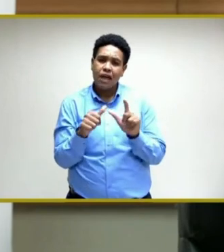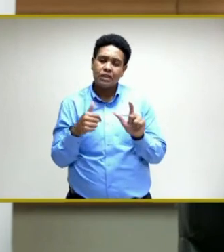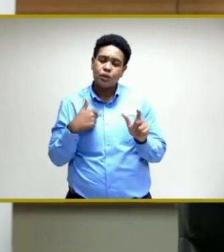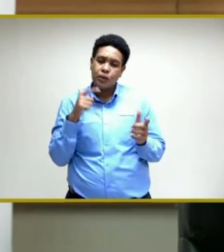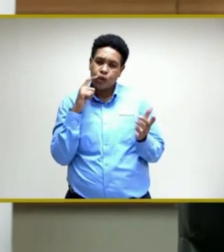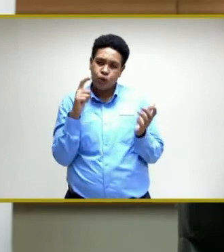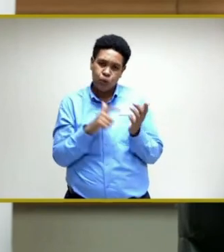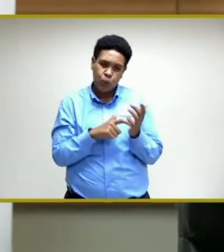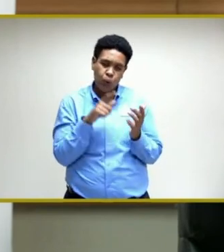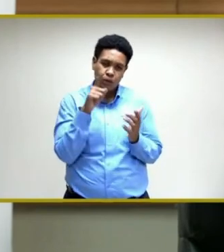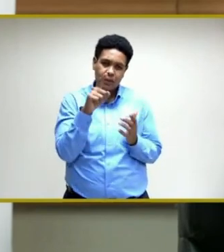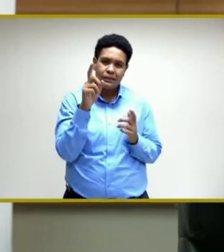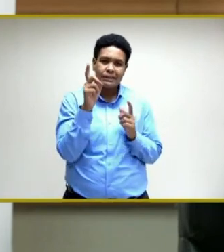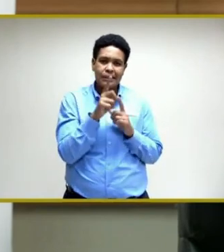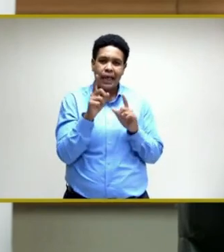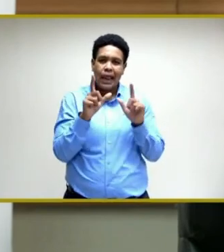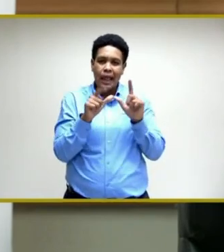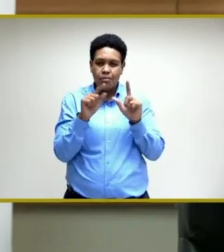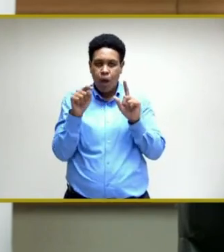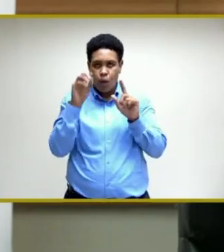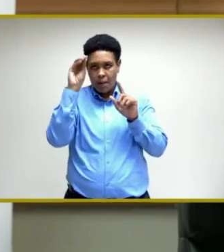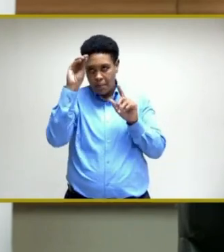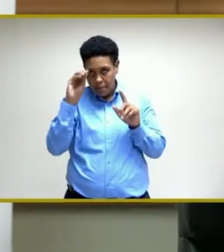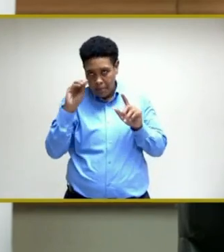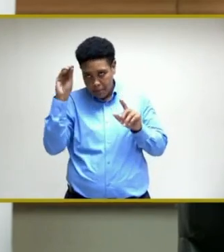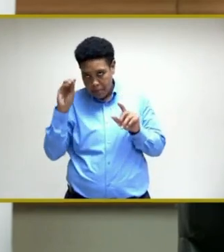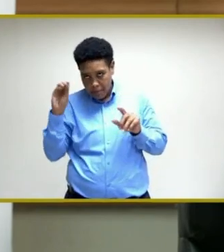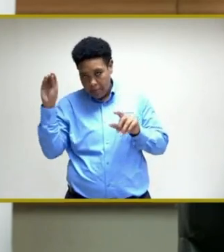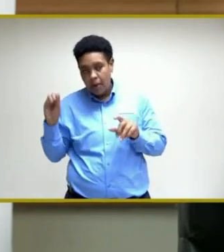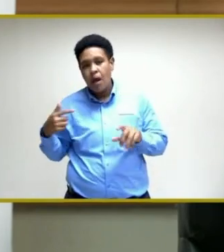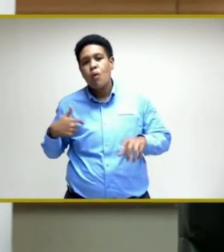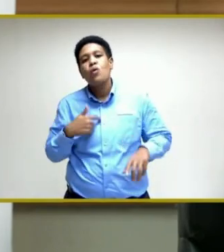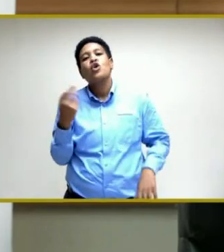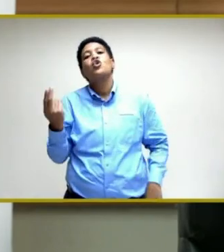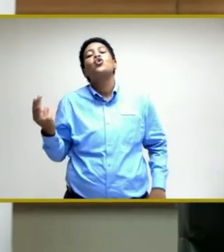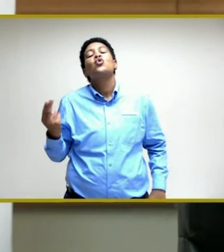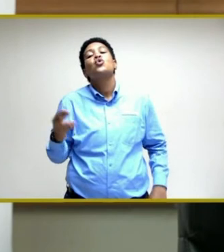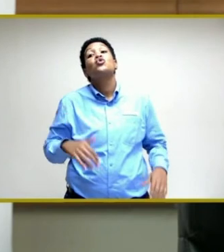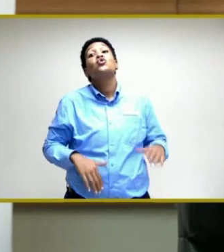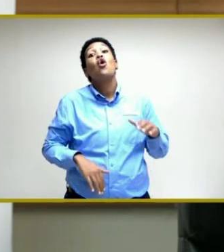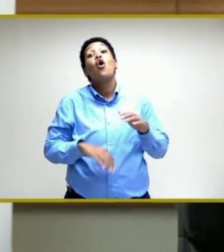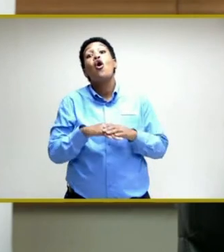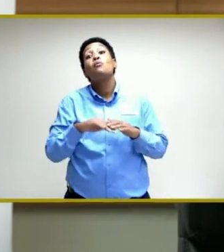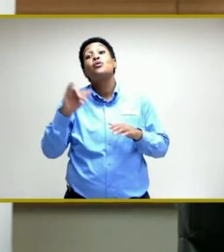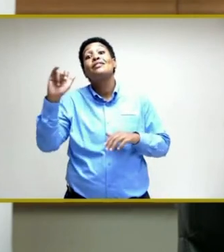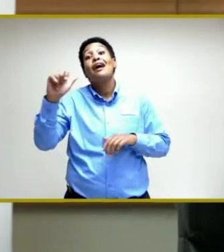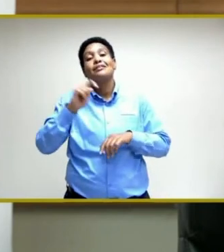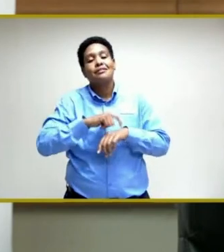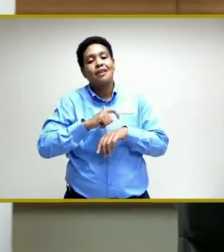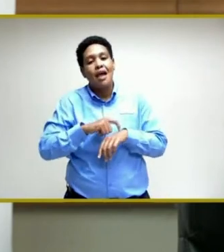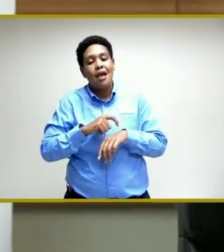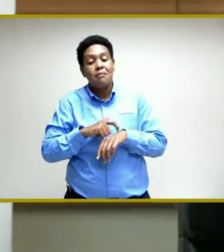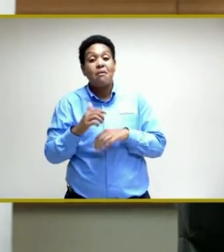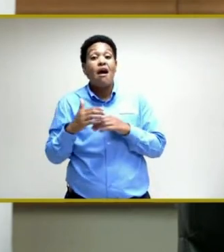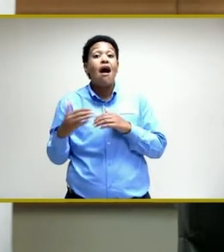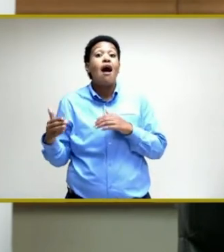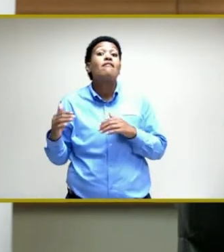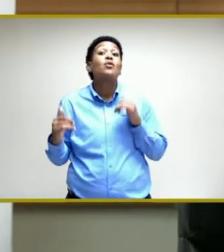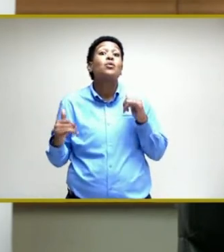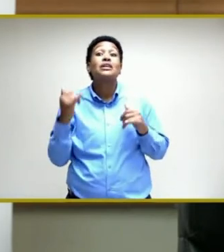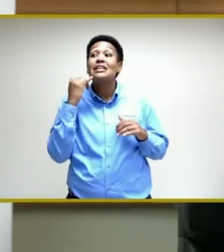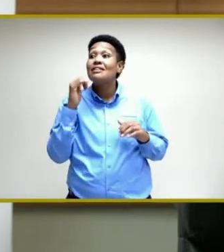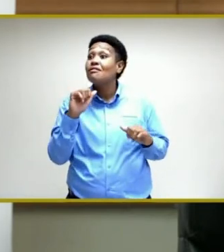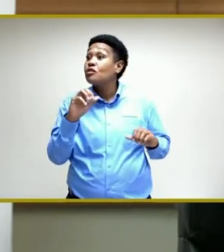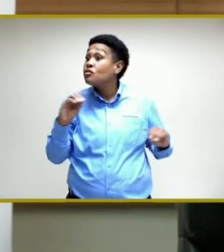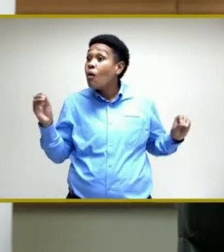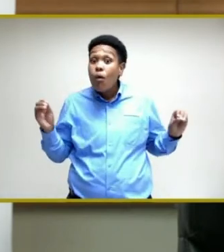the date of expiration, and we utilize up to that point, after which, if there is